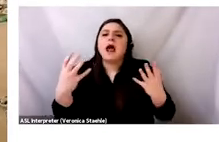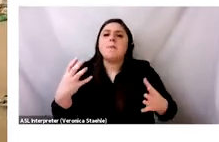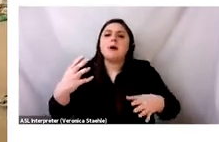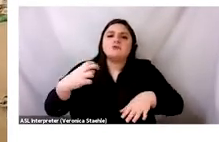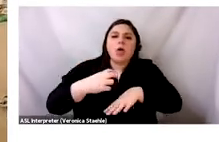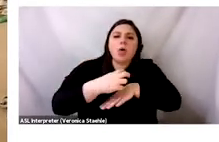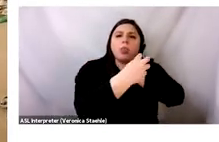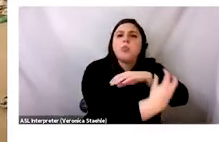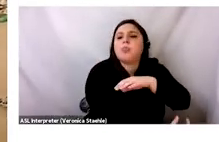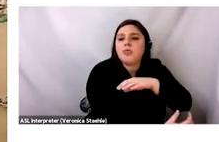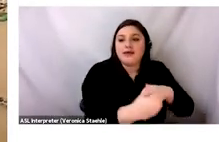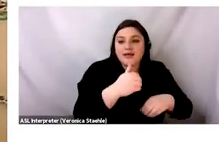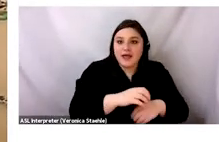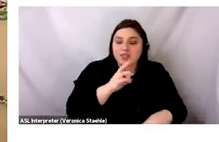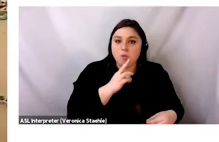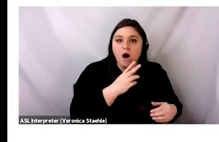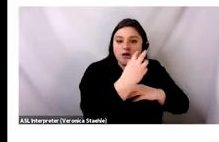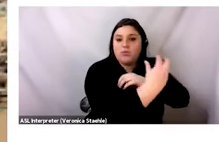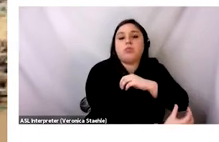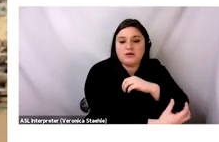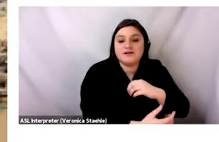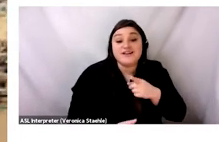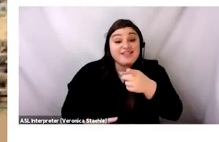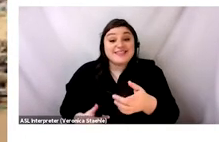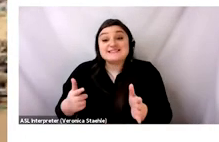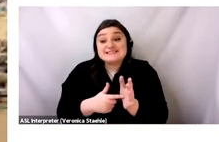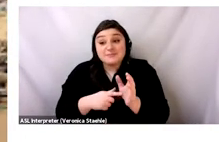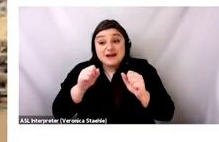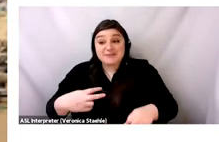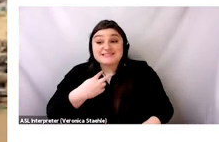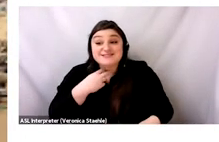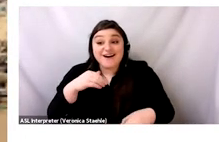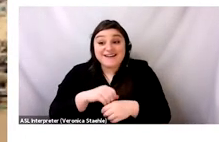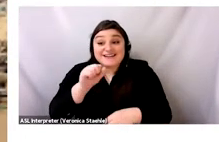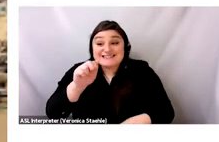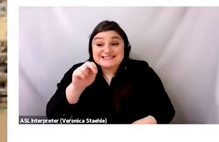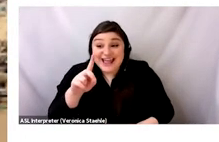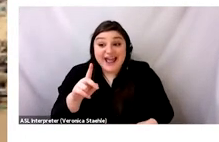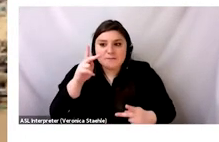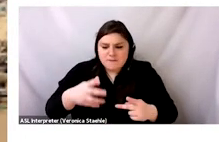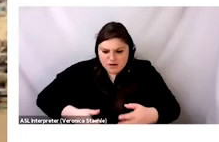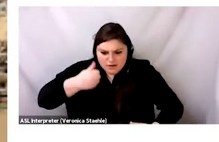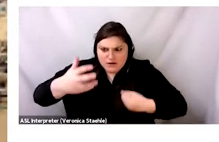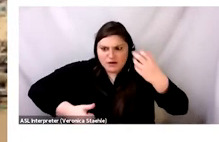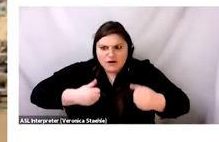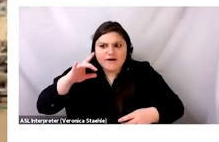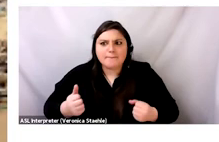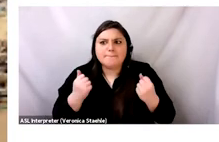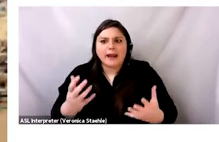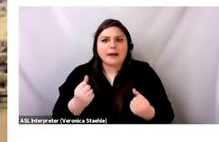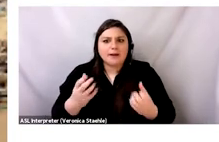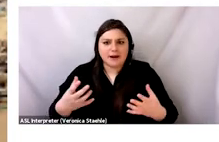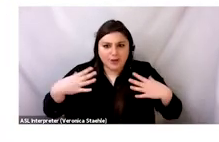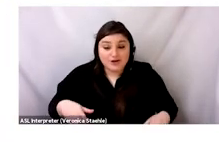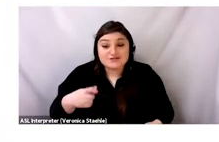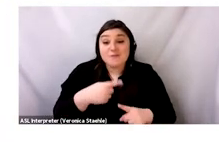And the clothing also gets buried in the sand, right? So during the beach cleanup, people were digging over six feet down into the sand and still finding these